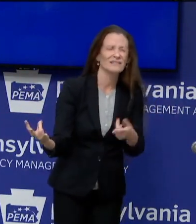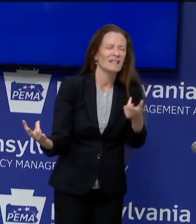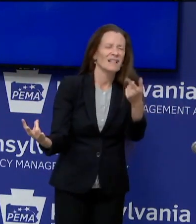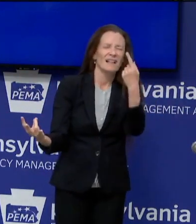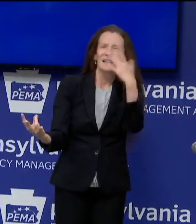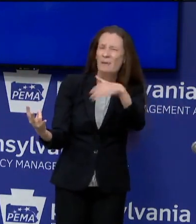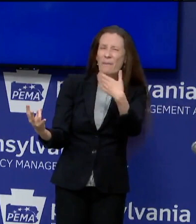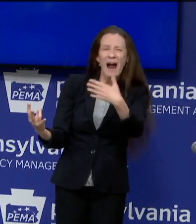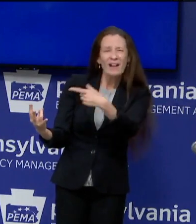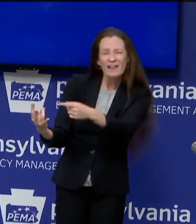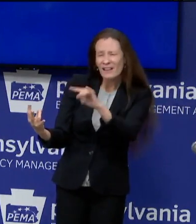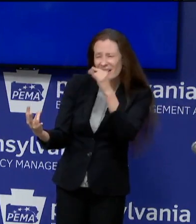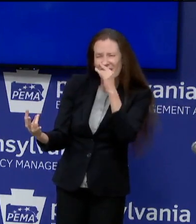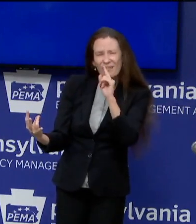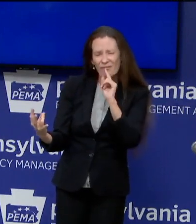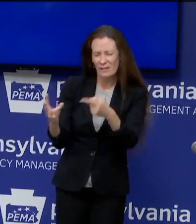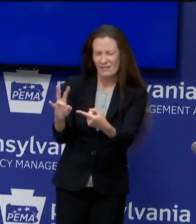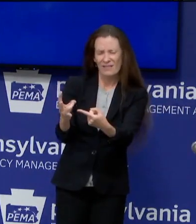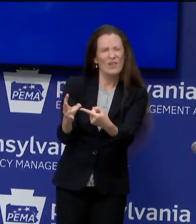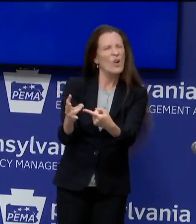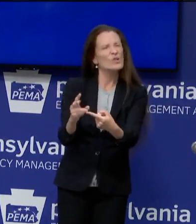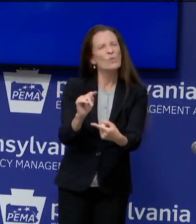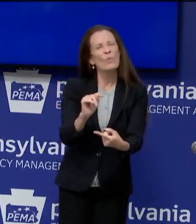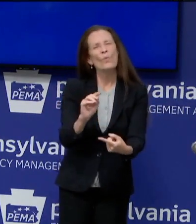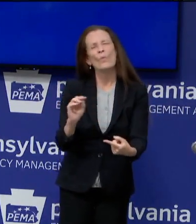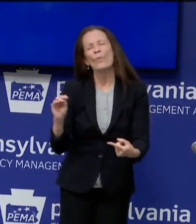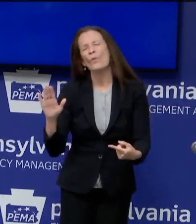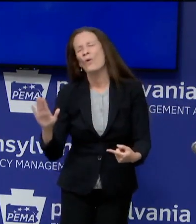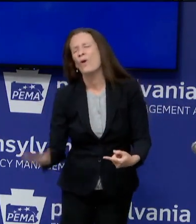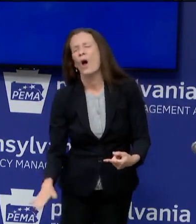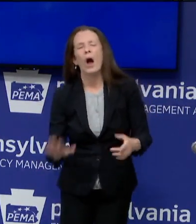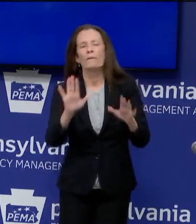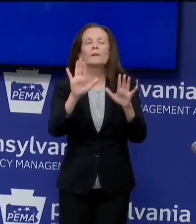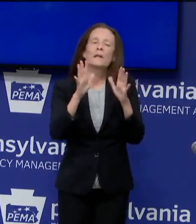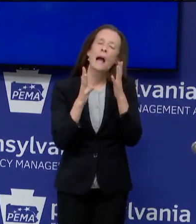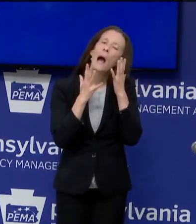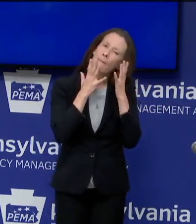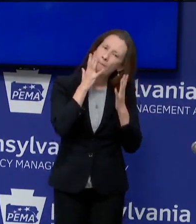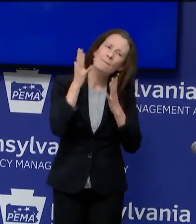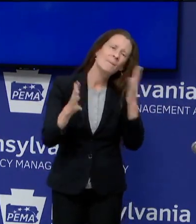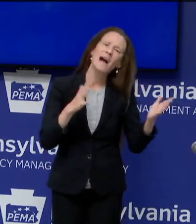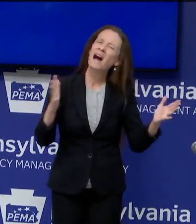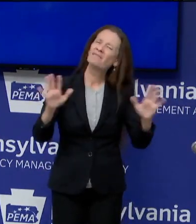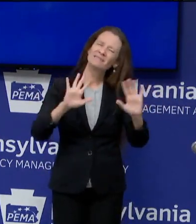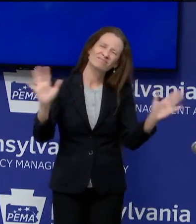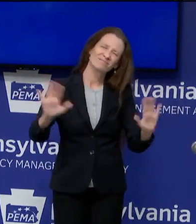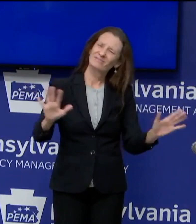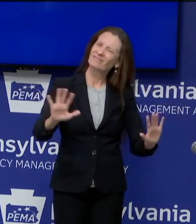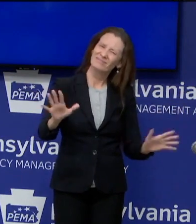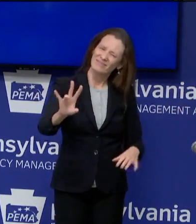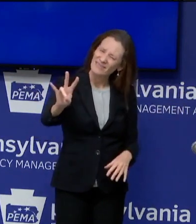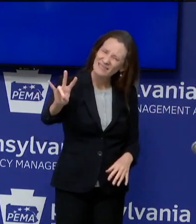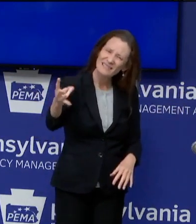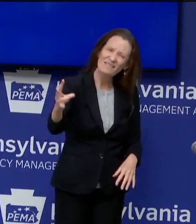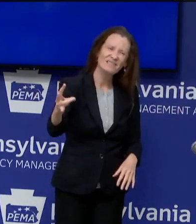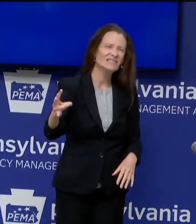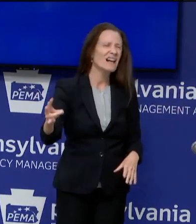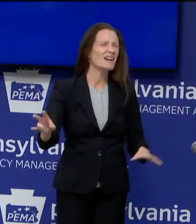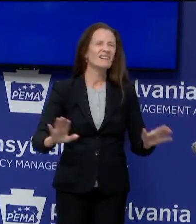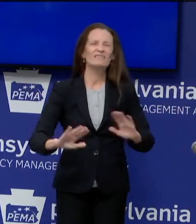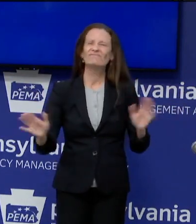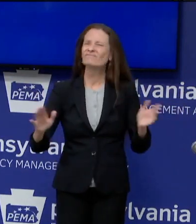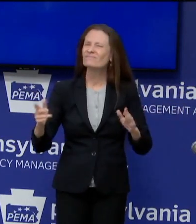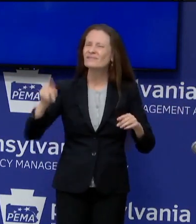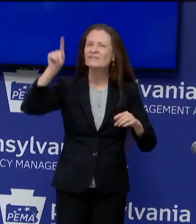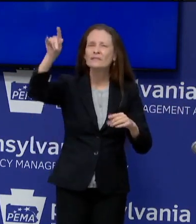It is shameful. It is laughable. Literally every state that borders Pennsylvania, every state, New York, New Jersey,